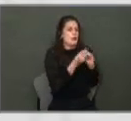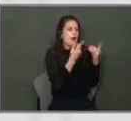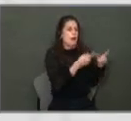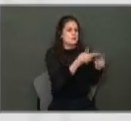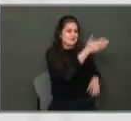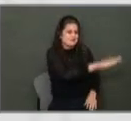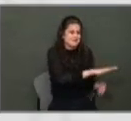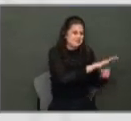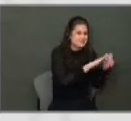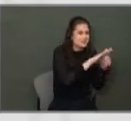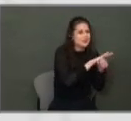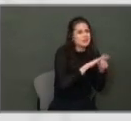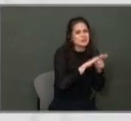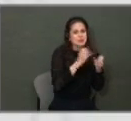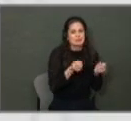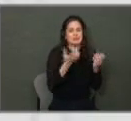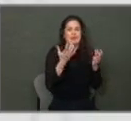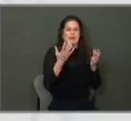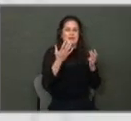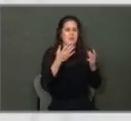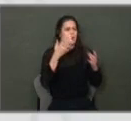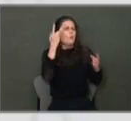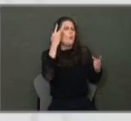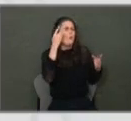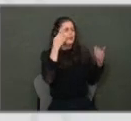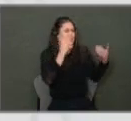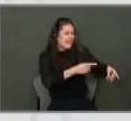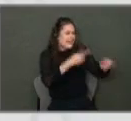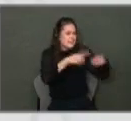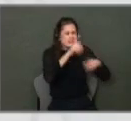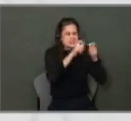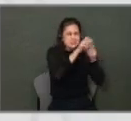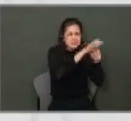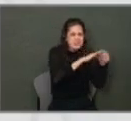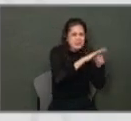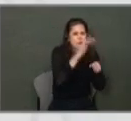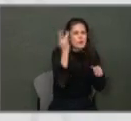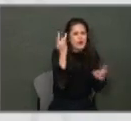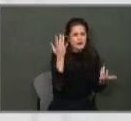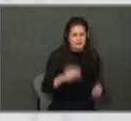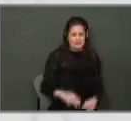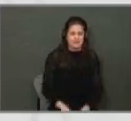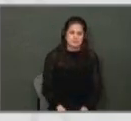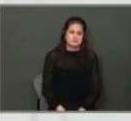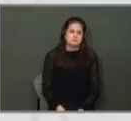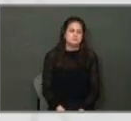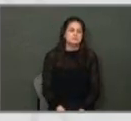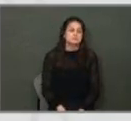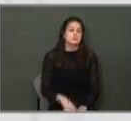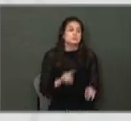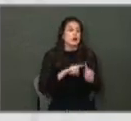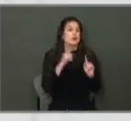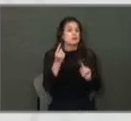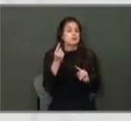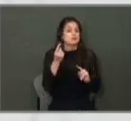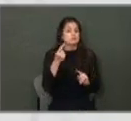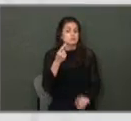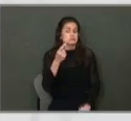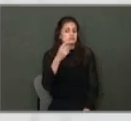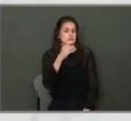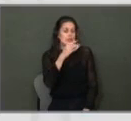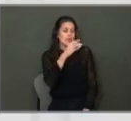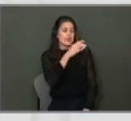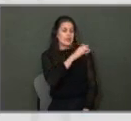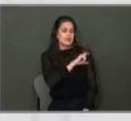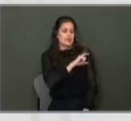Do we have a lot of code compliance issues? What's driving the crime in that area? But one of the things that I think the Chief is